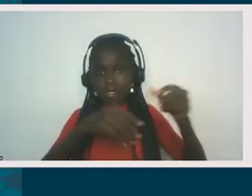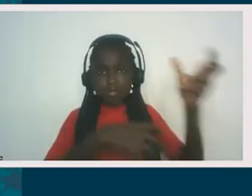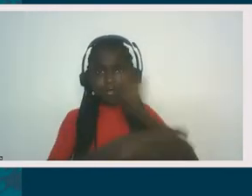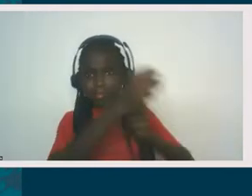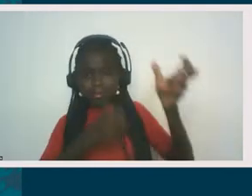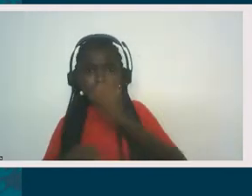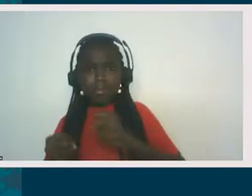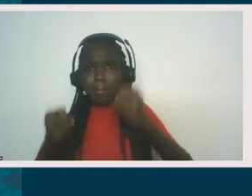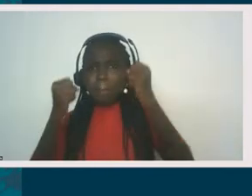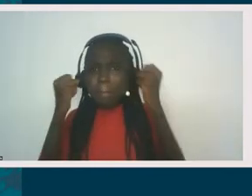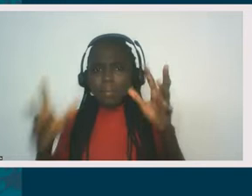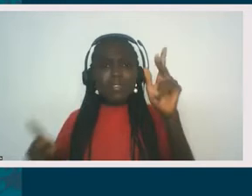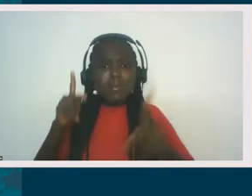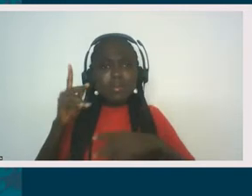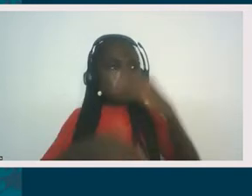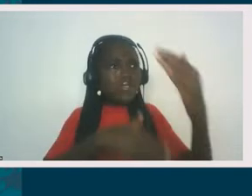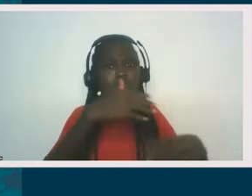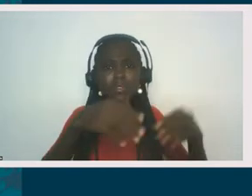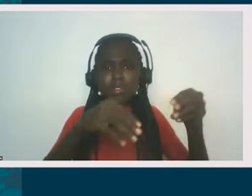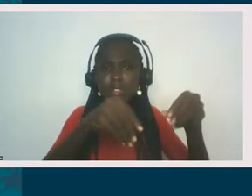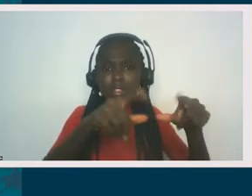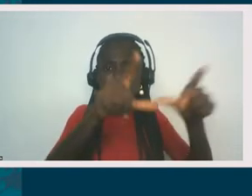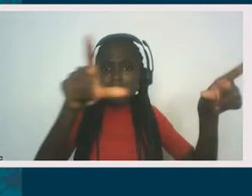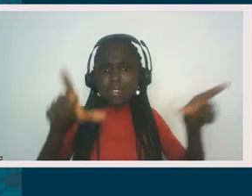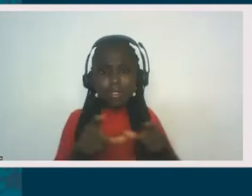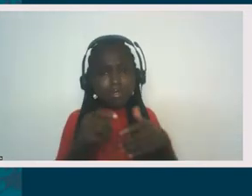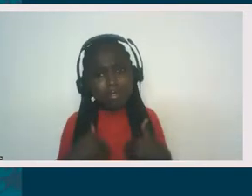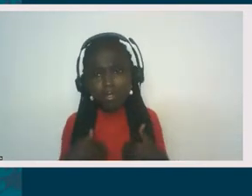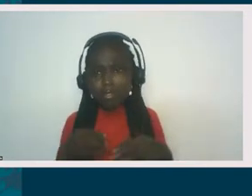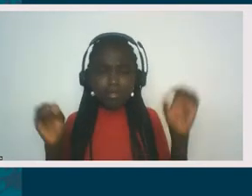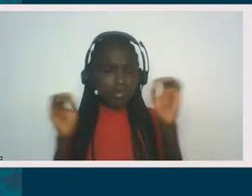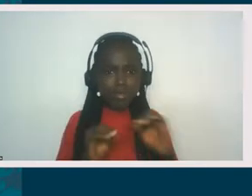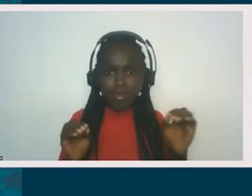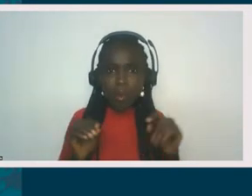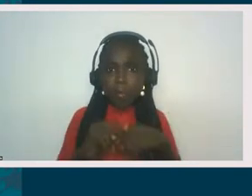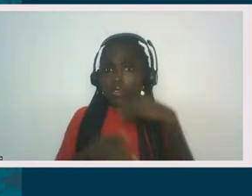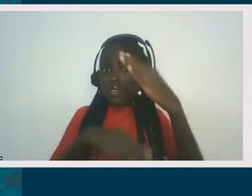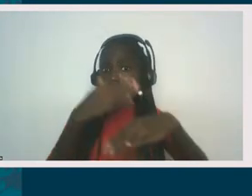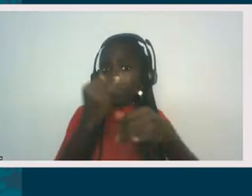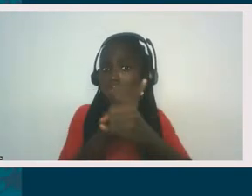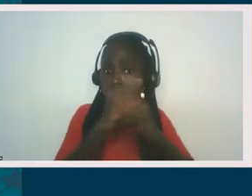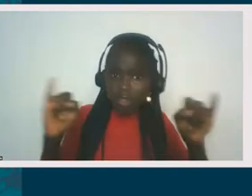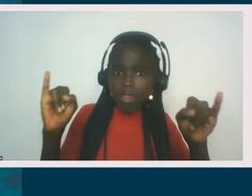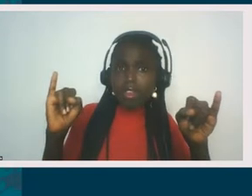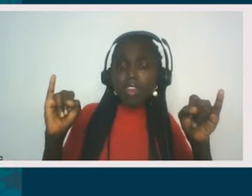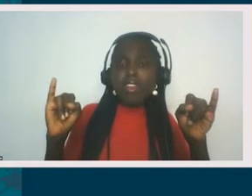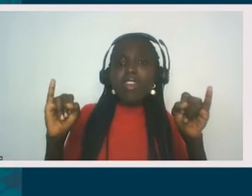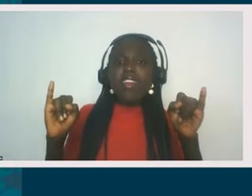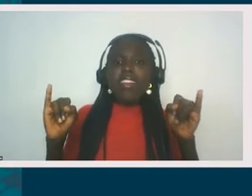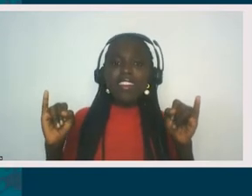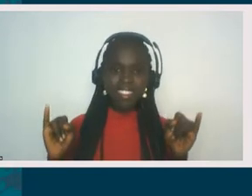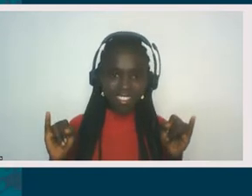majority. And so since emancipation and independence, there has been no deliberate,